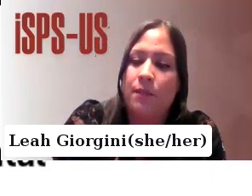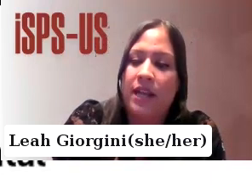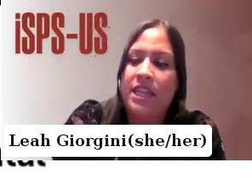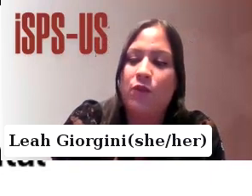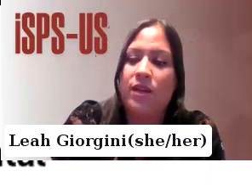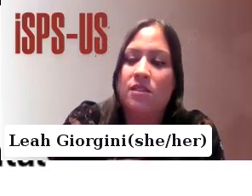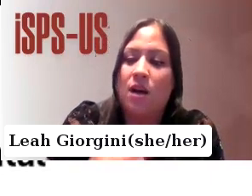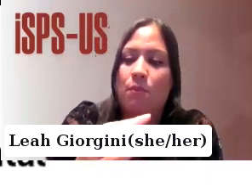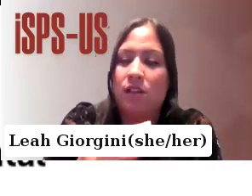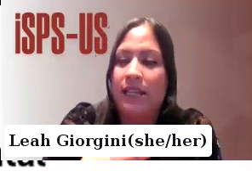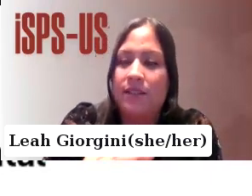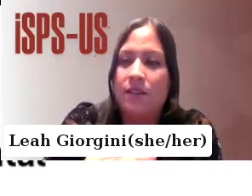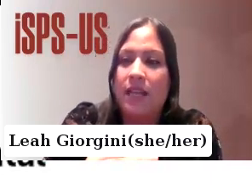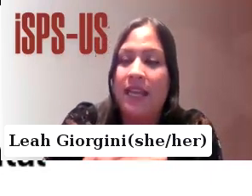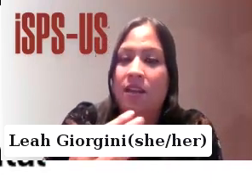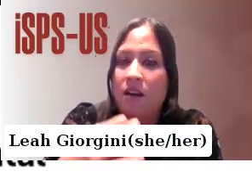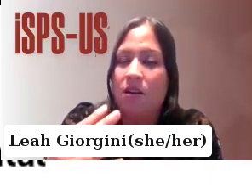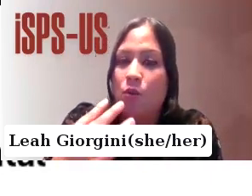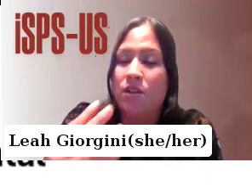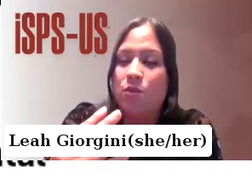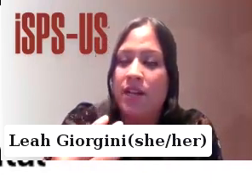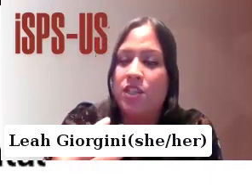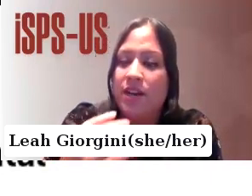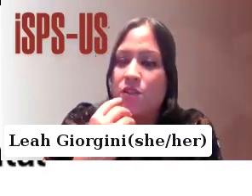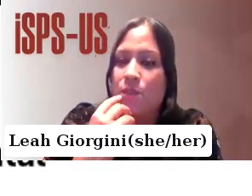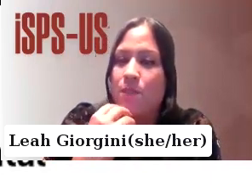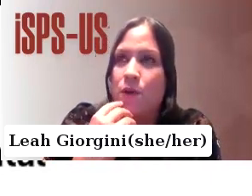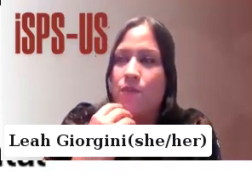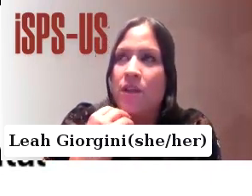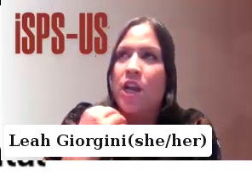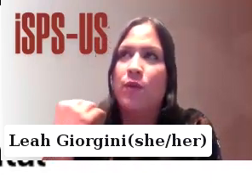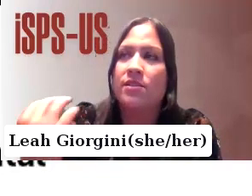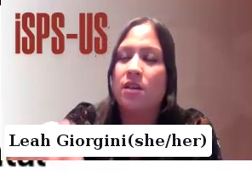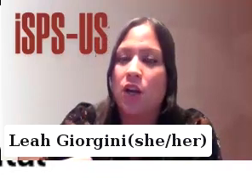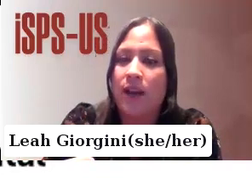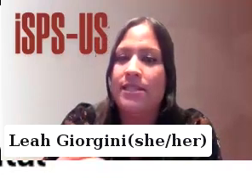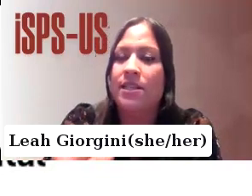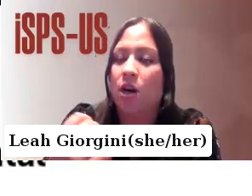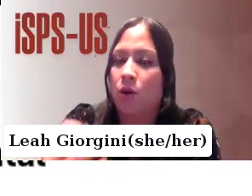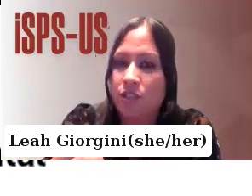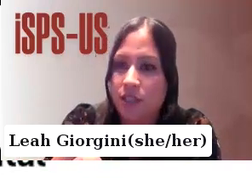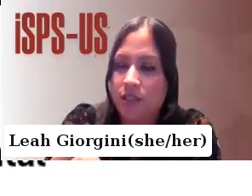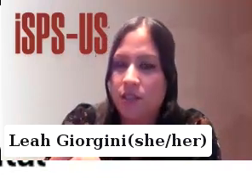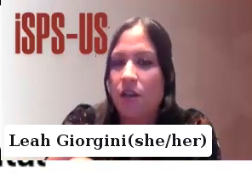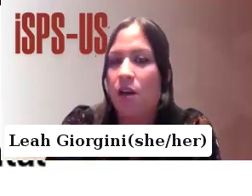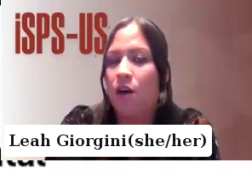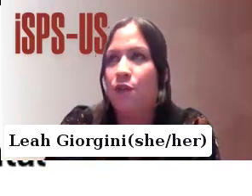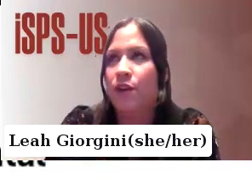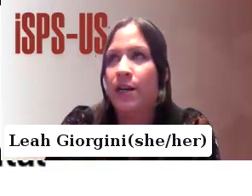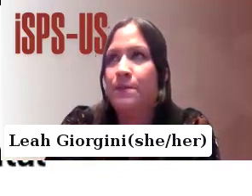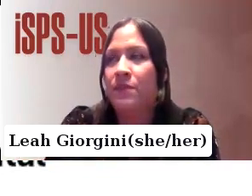but i think if we can start modeling it in our one-to-one interactions with people we can start creating cultures